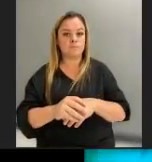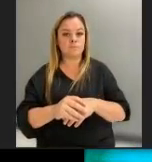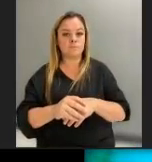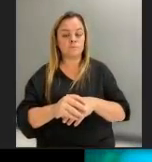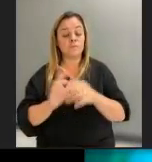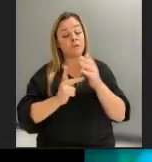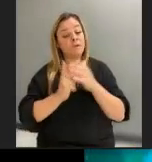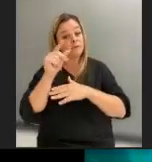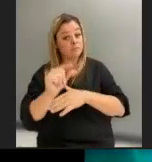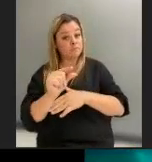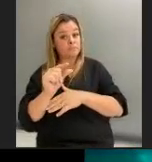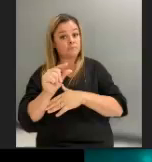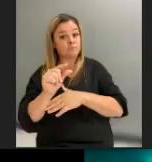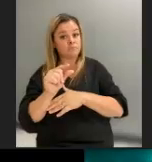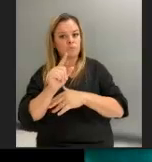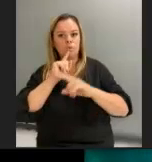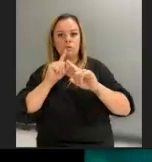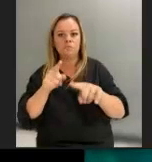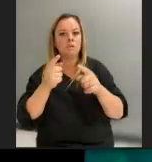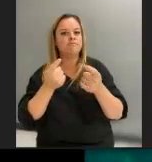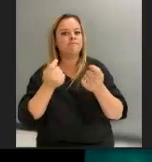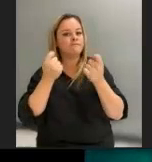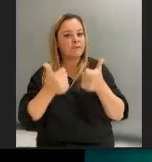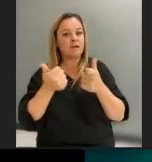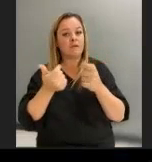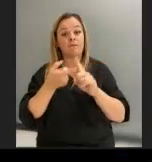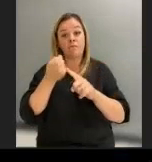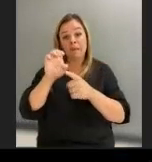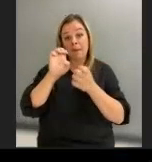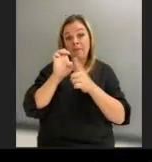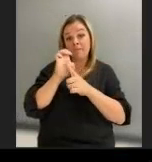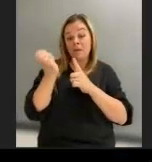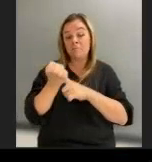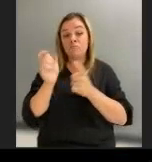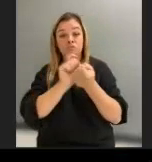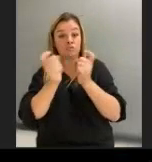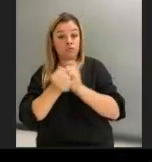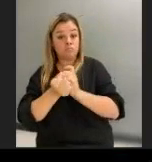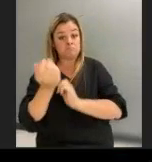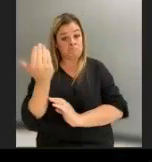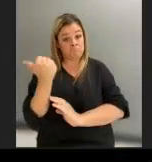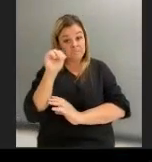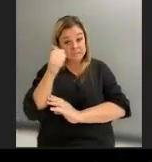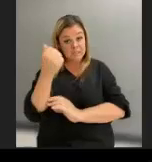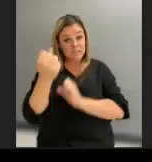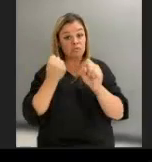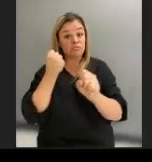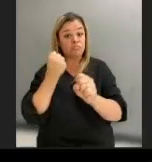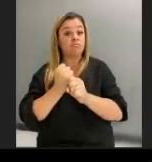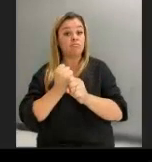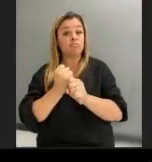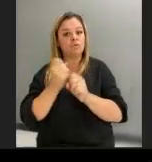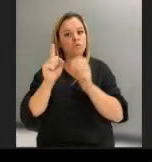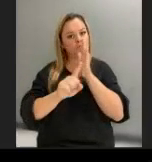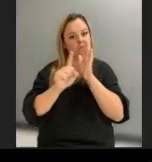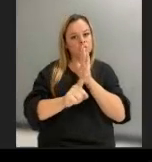Phytoplankton respond rapidly to environmental changes. In the past decade, researchers have observed